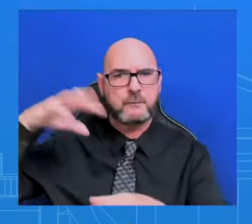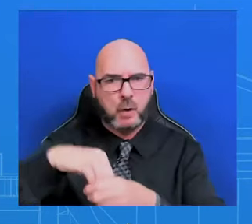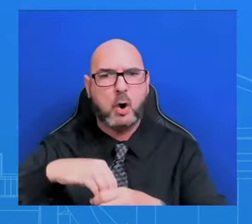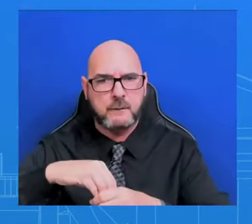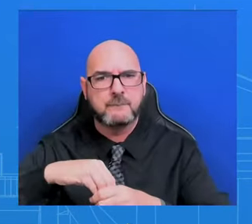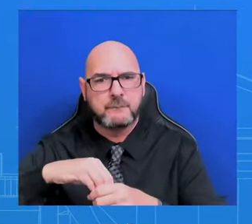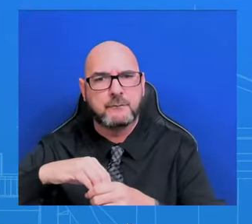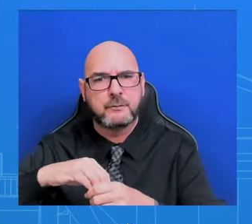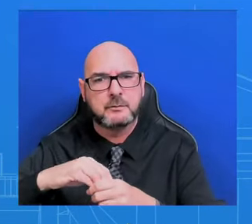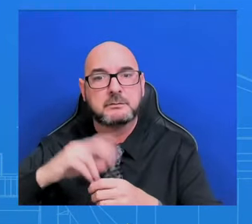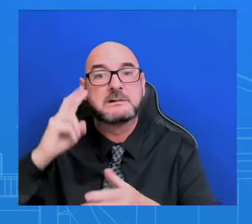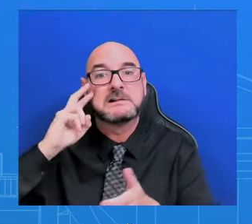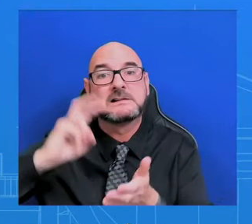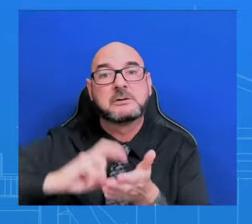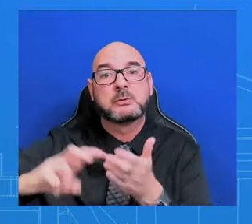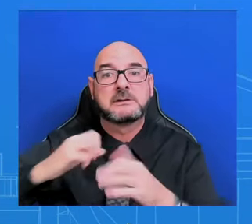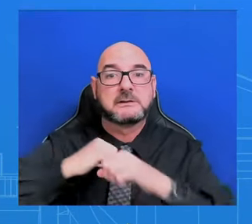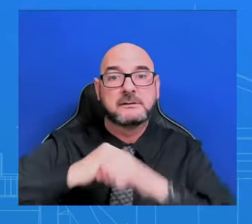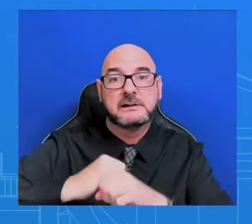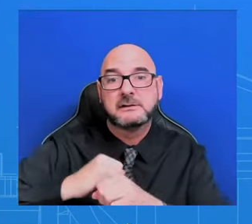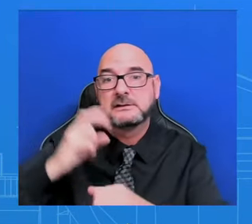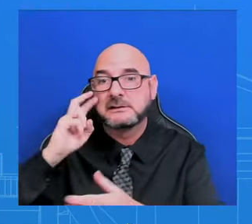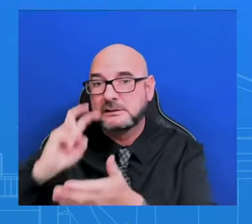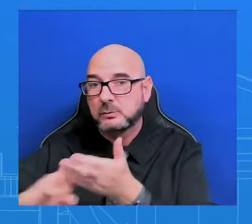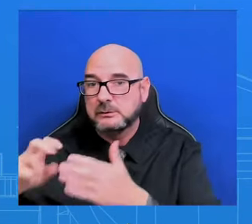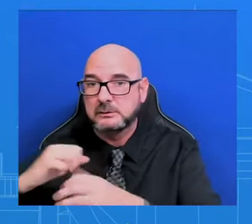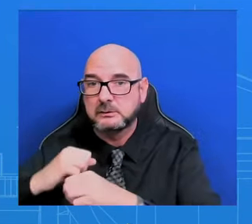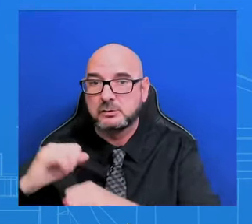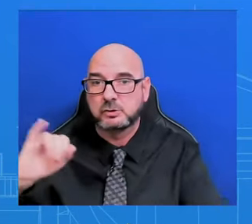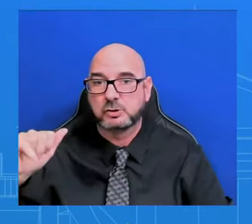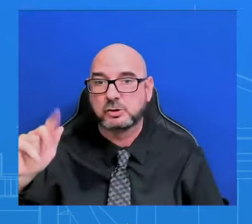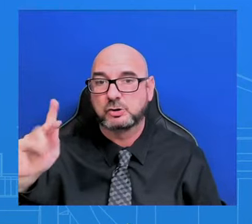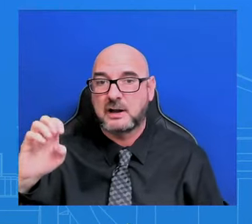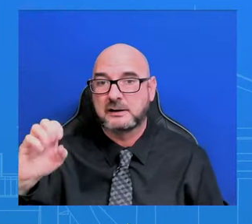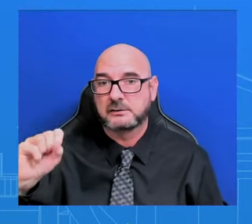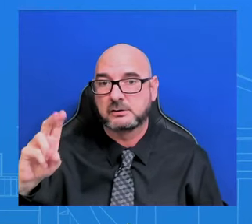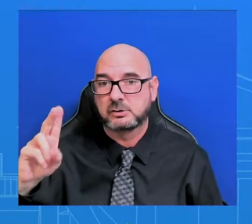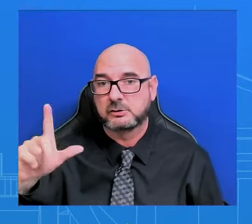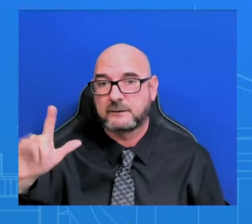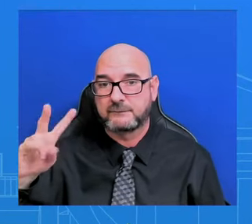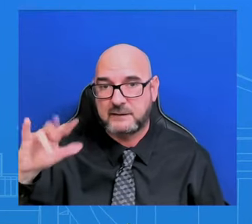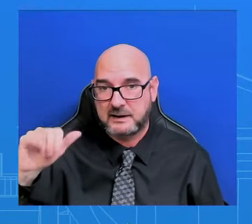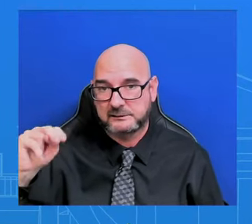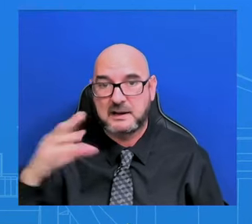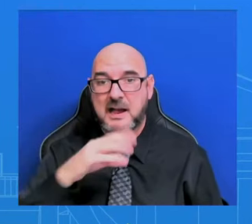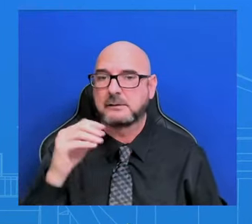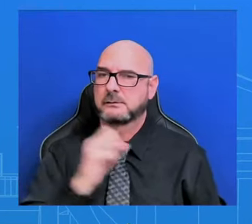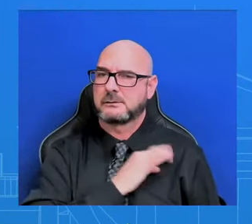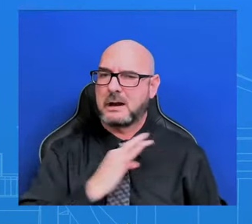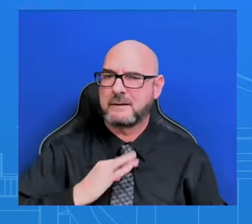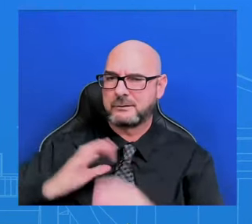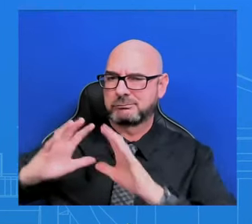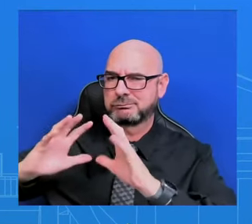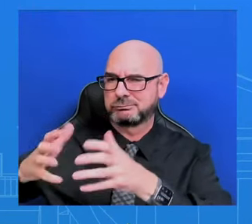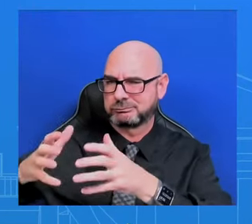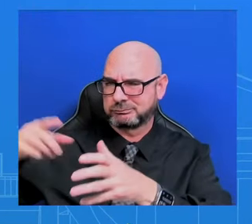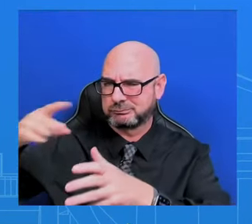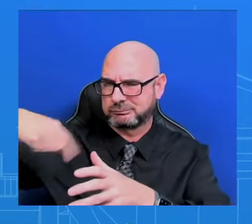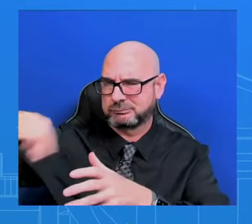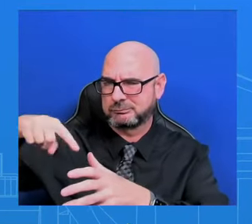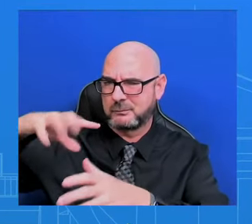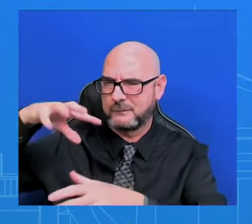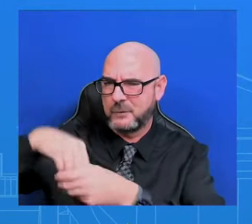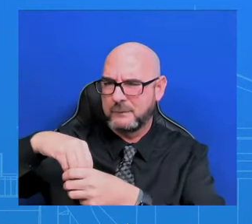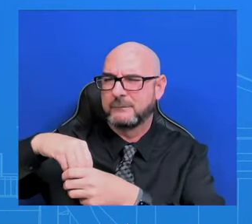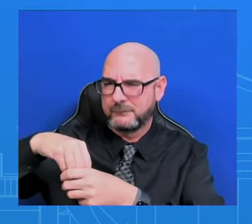Secretary of State, so is Jake Sullivan, our National Security Advisor, and then staff levels at the NSC up and down the chain of command and are involved clearly with our